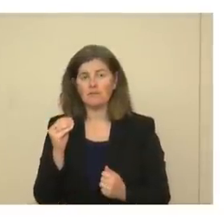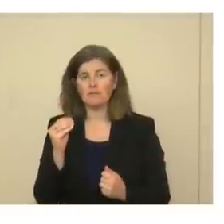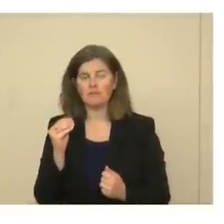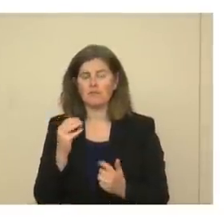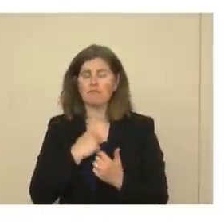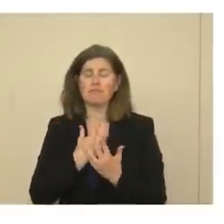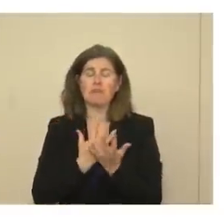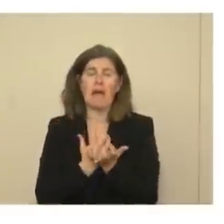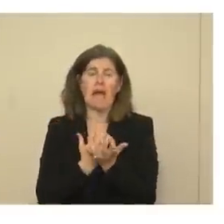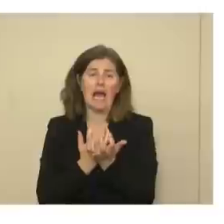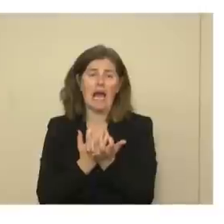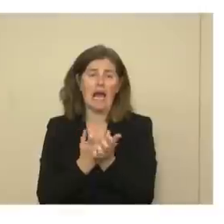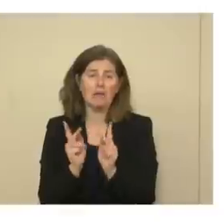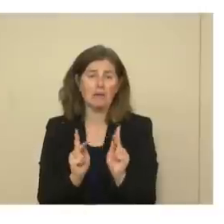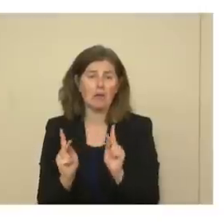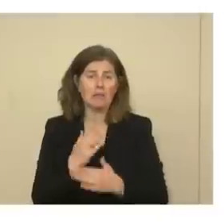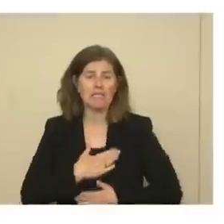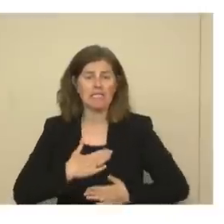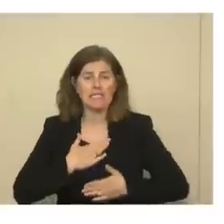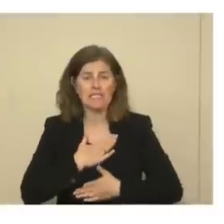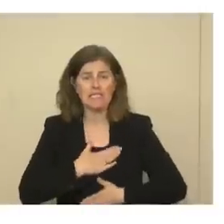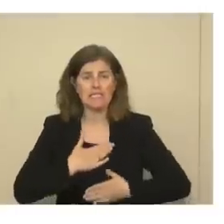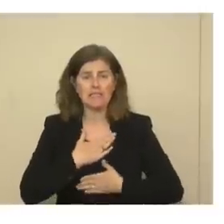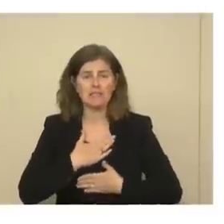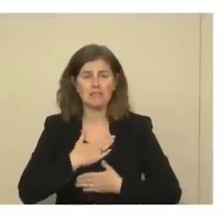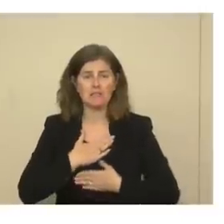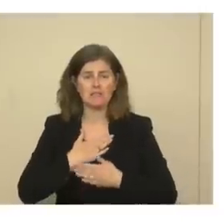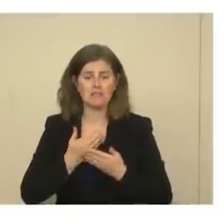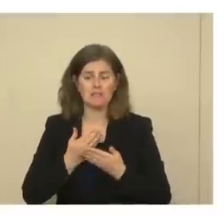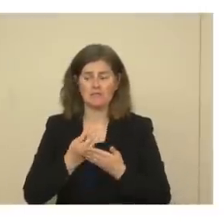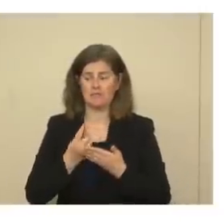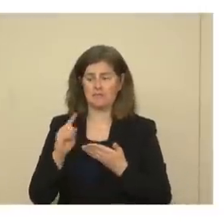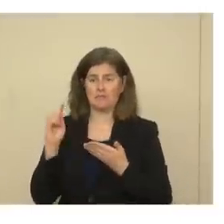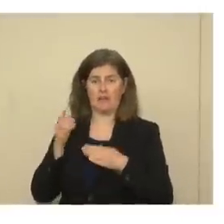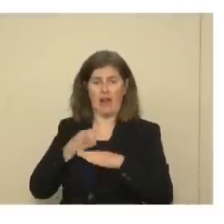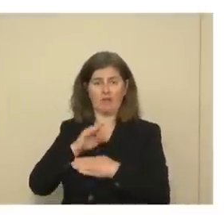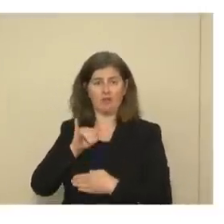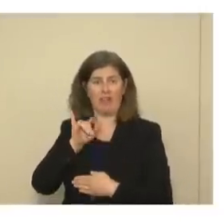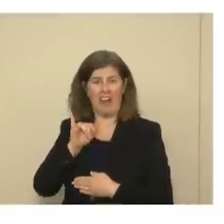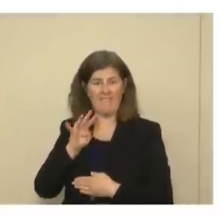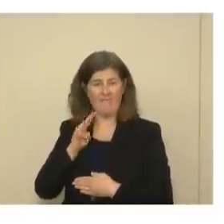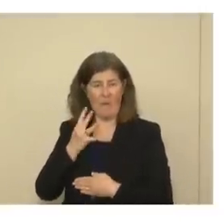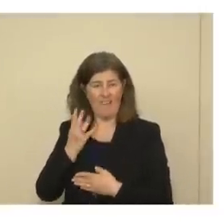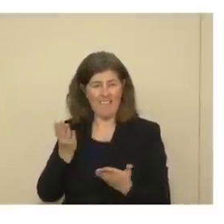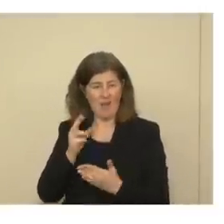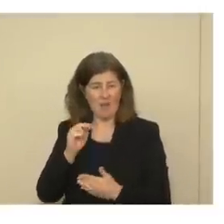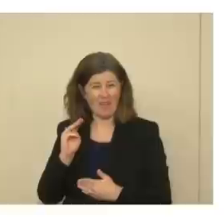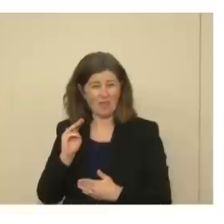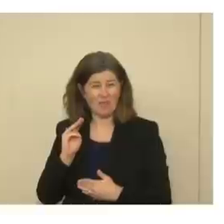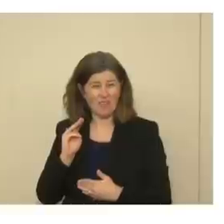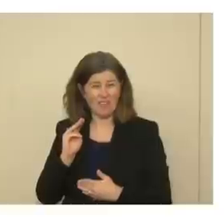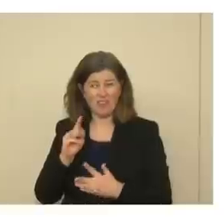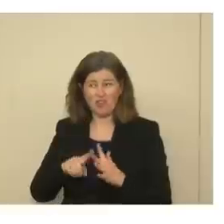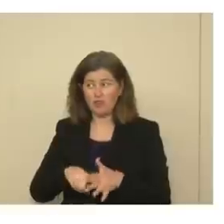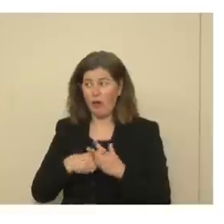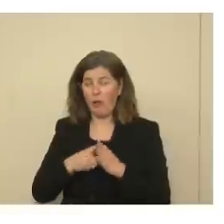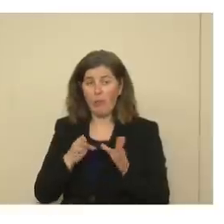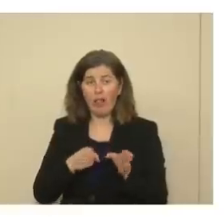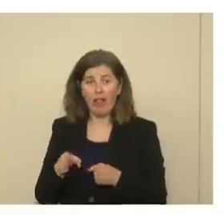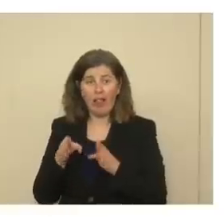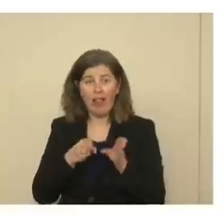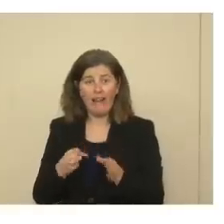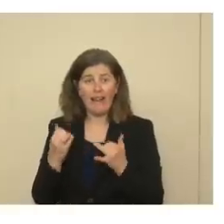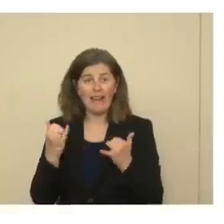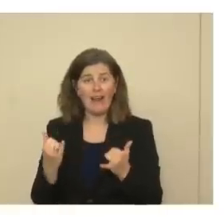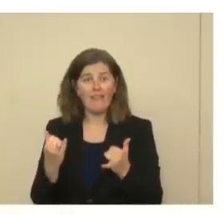just beg people, based on what we saw after Fourth of July here in New Mexico, to start planning now for